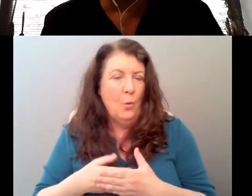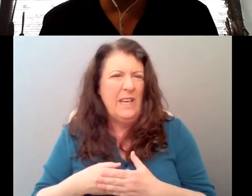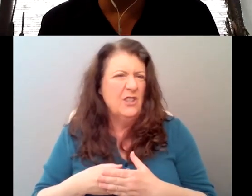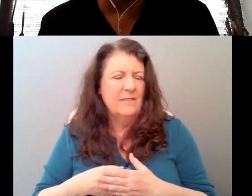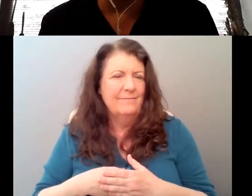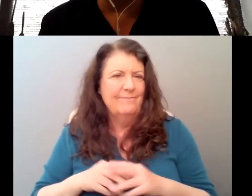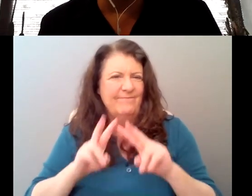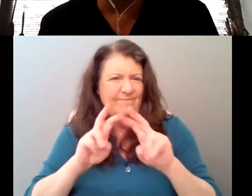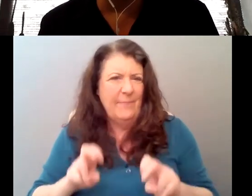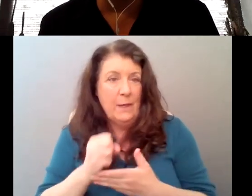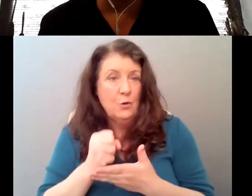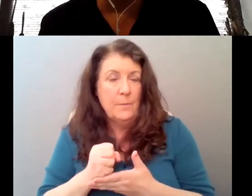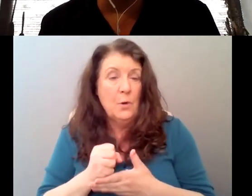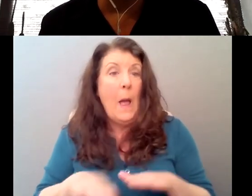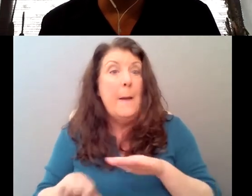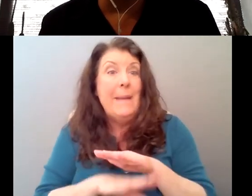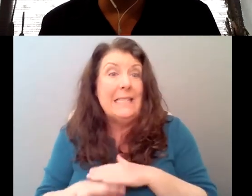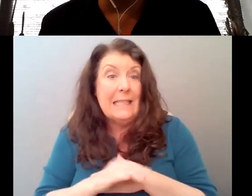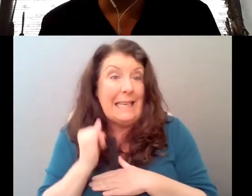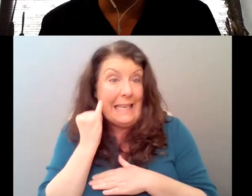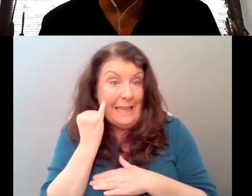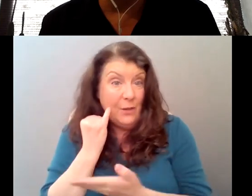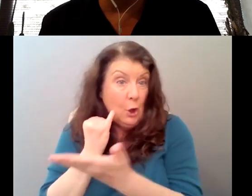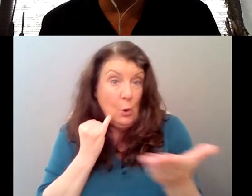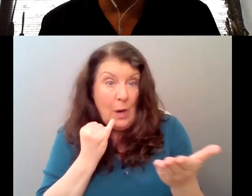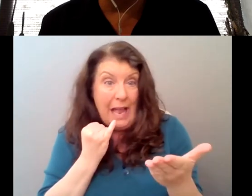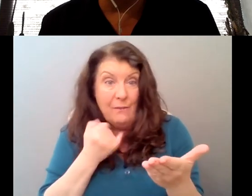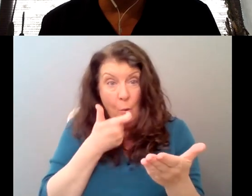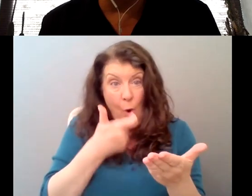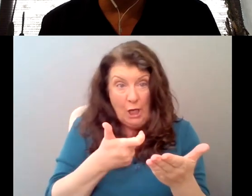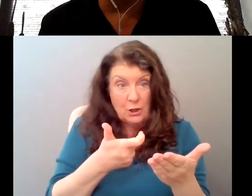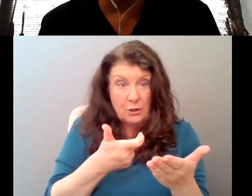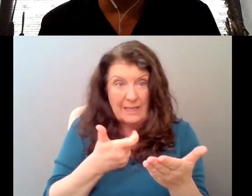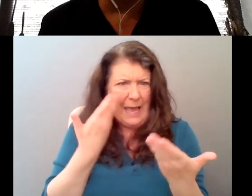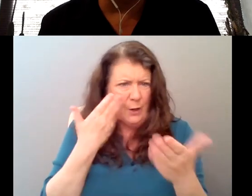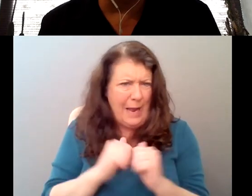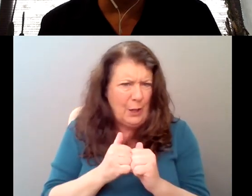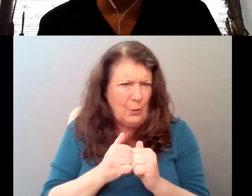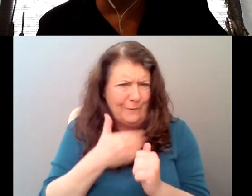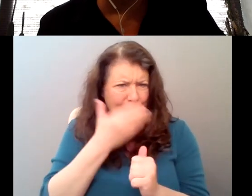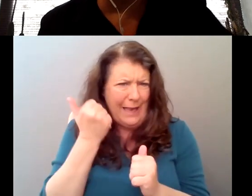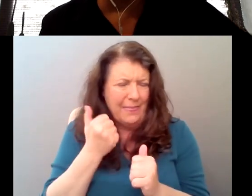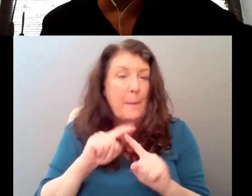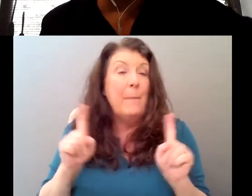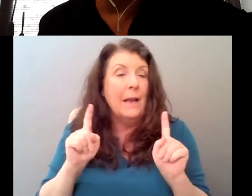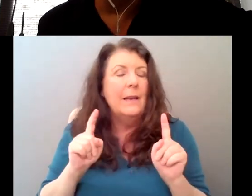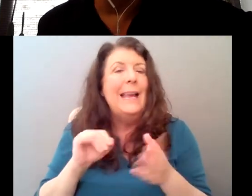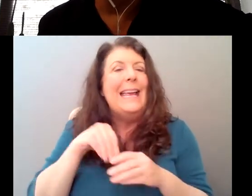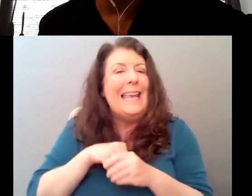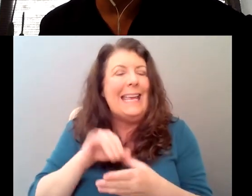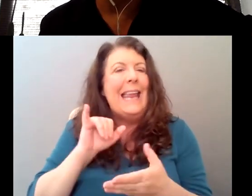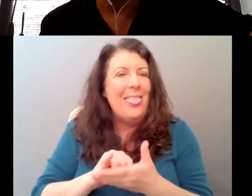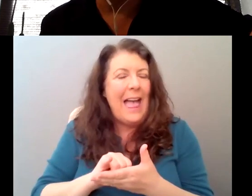you've watched it and you kind of like, I don't know how you could forget it, but, um, if you need a refresher, uh, the Dickensons in Split the Lark attend the